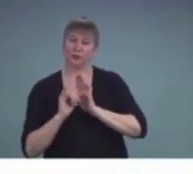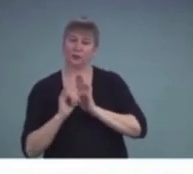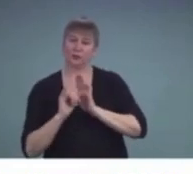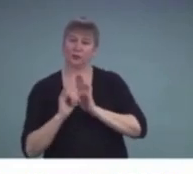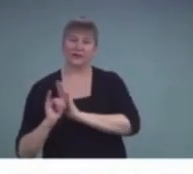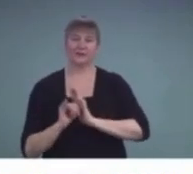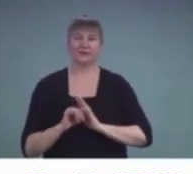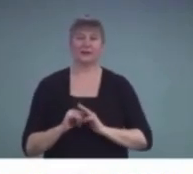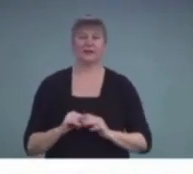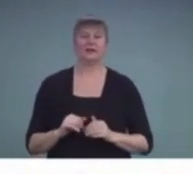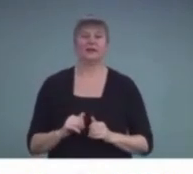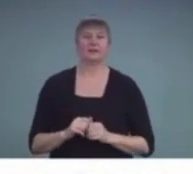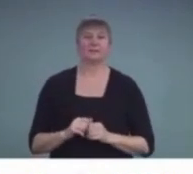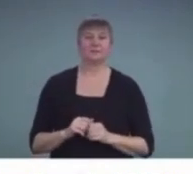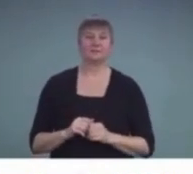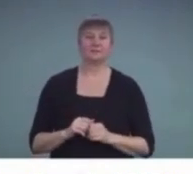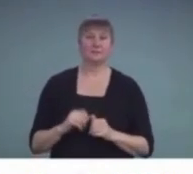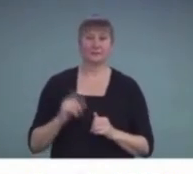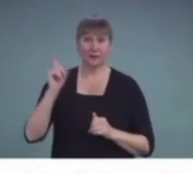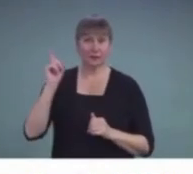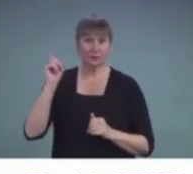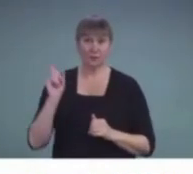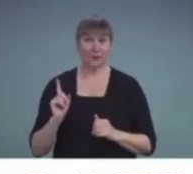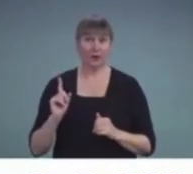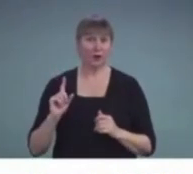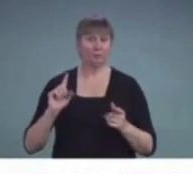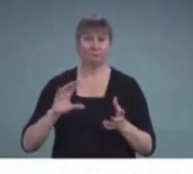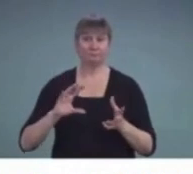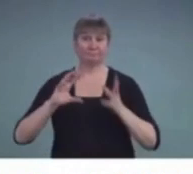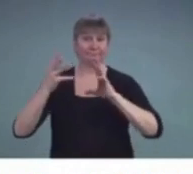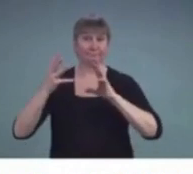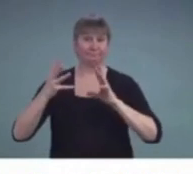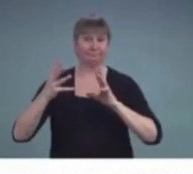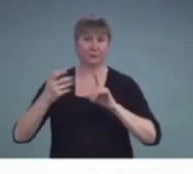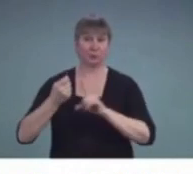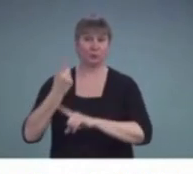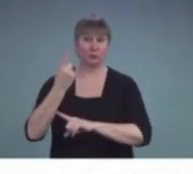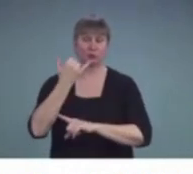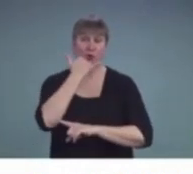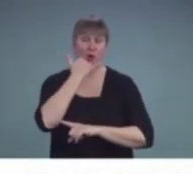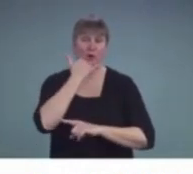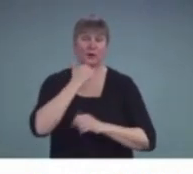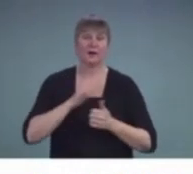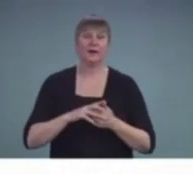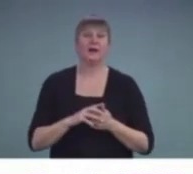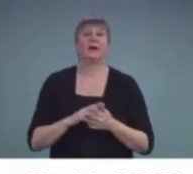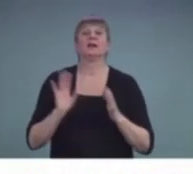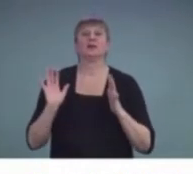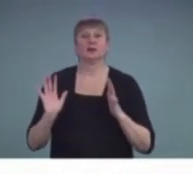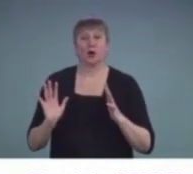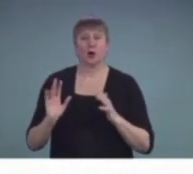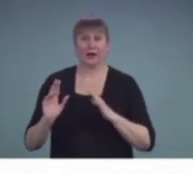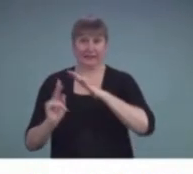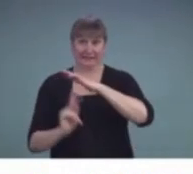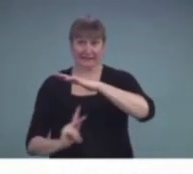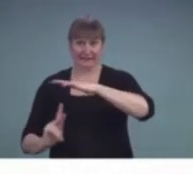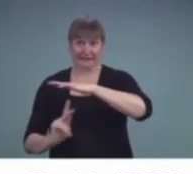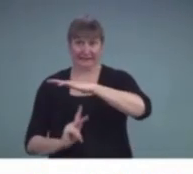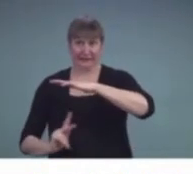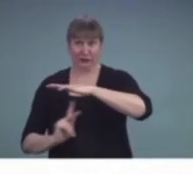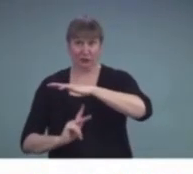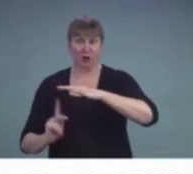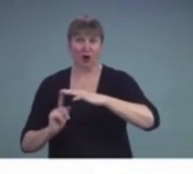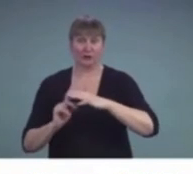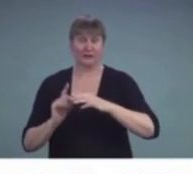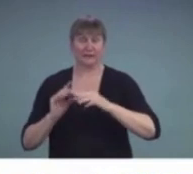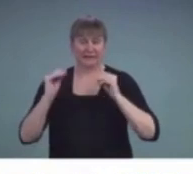kind of the steps about what went wrong. One, they did not rescreen his hearing in kindergarten when the teacher expressed a concern.